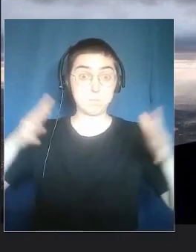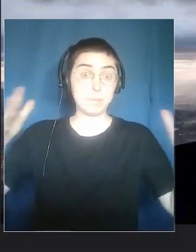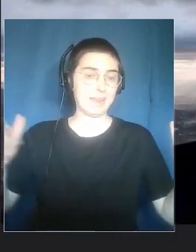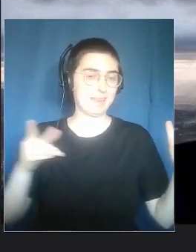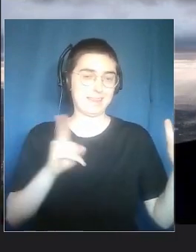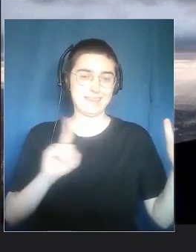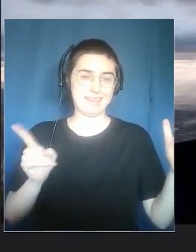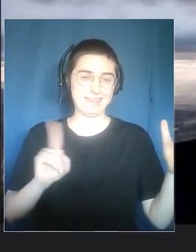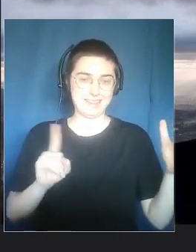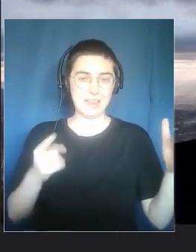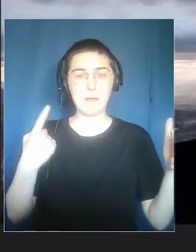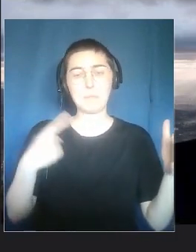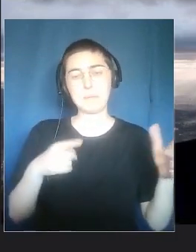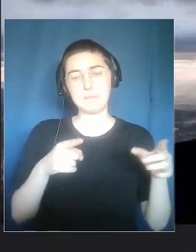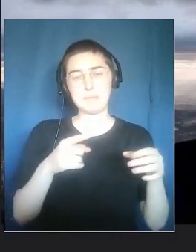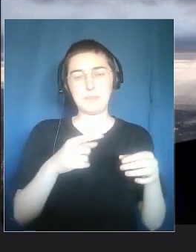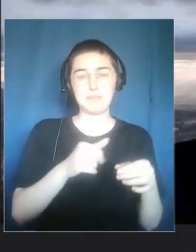schools.